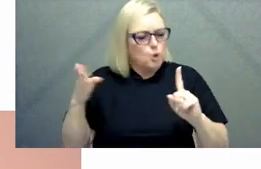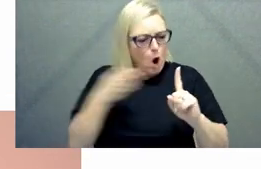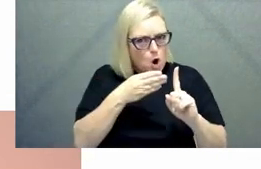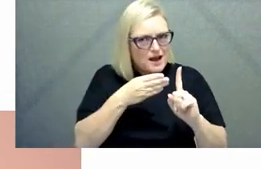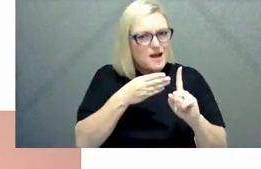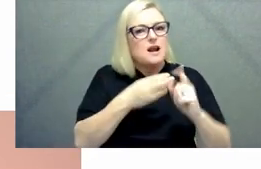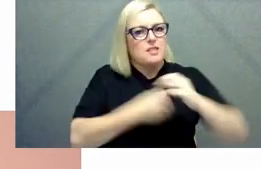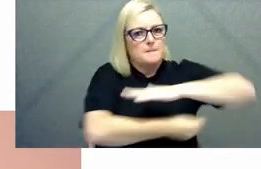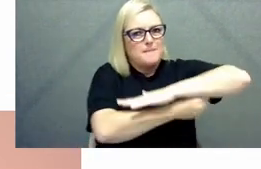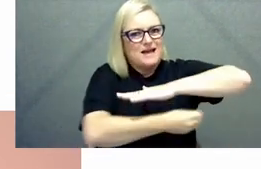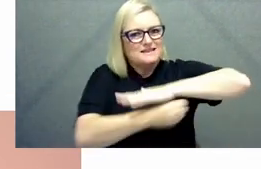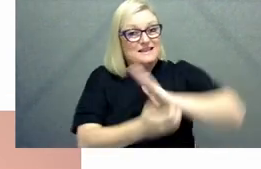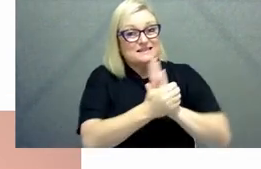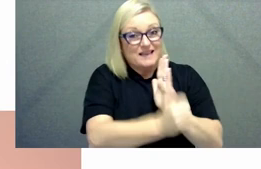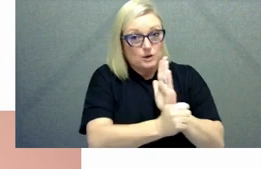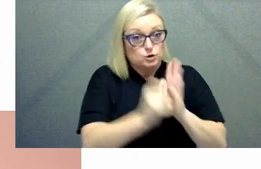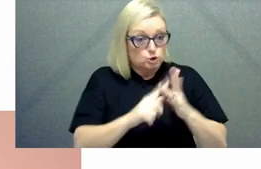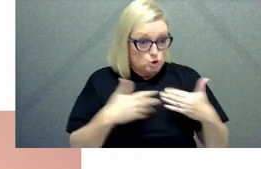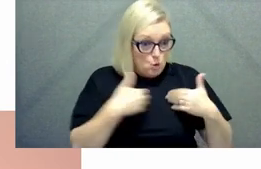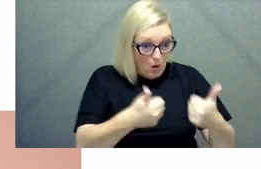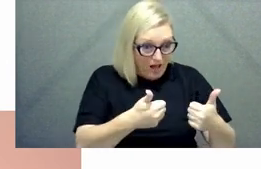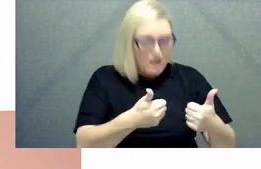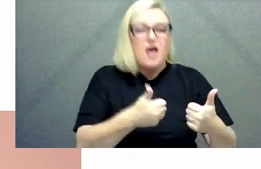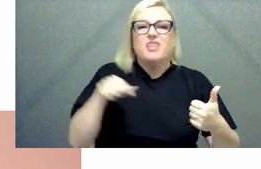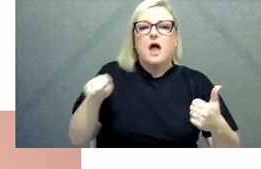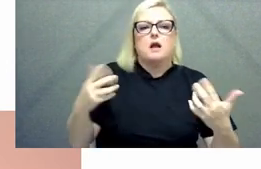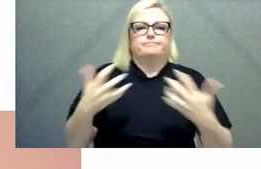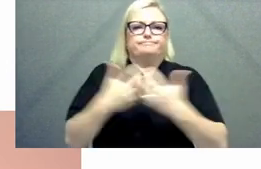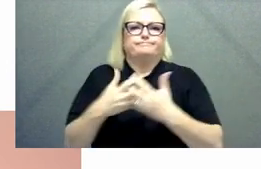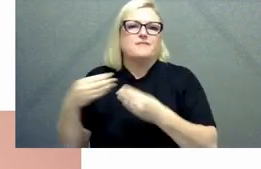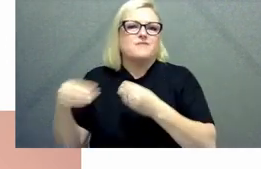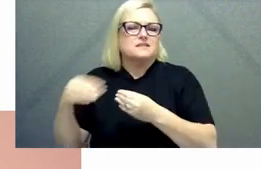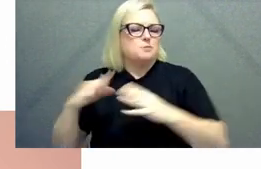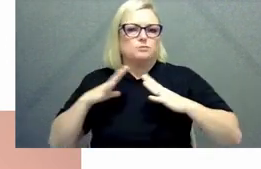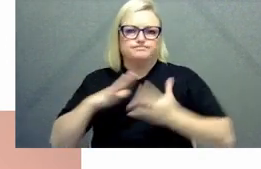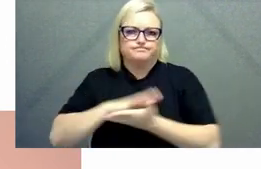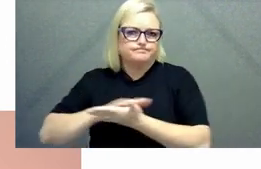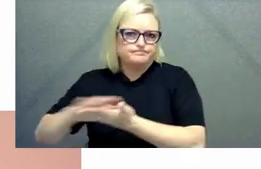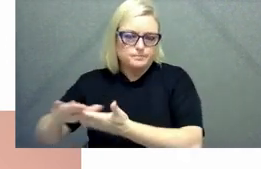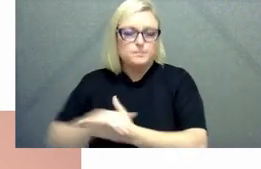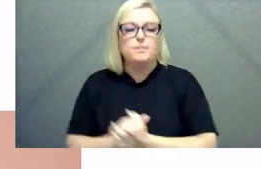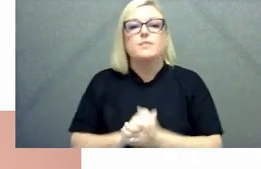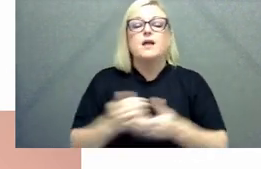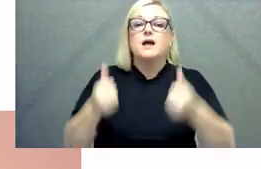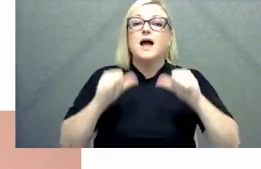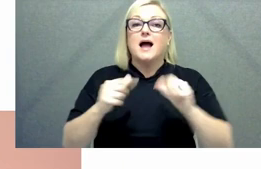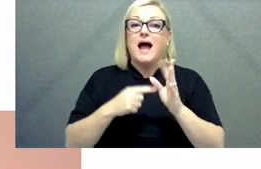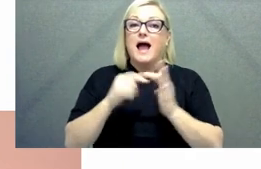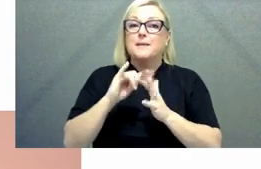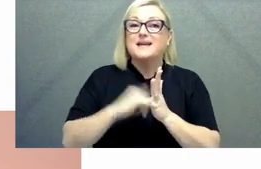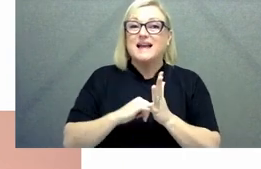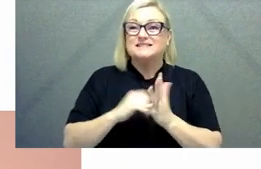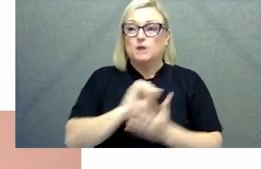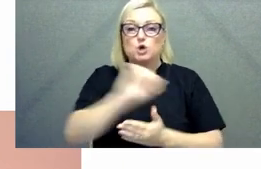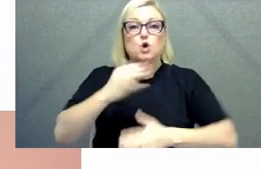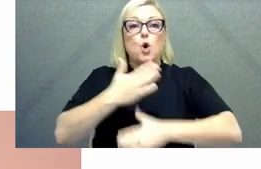very very well we're also thinking about the employee value proposition what makes us proud to serve as public servants and